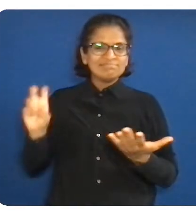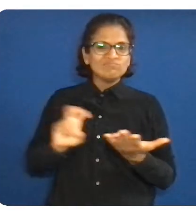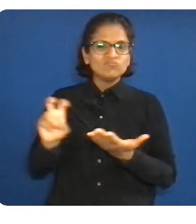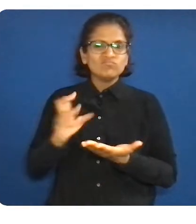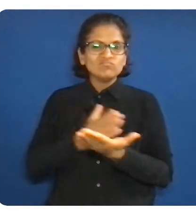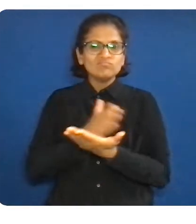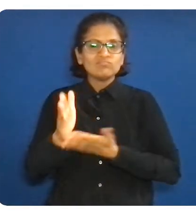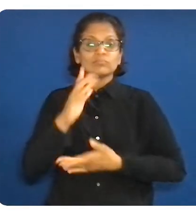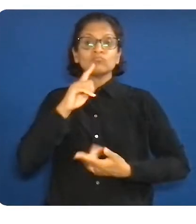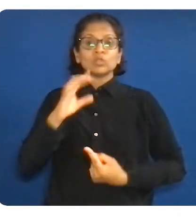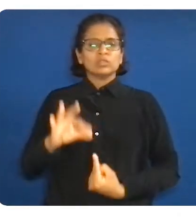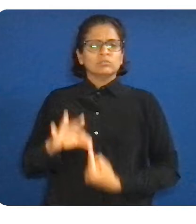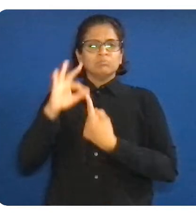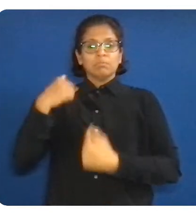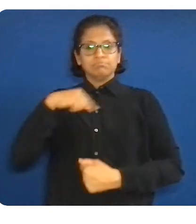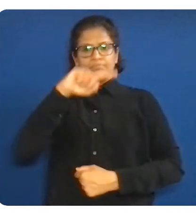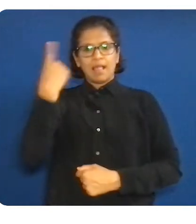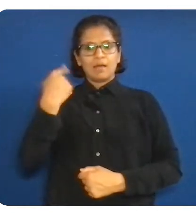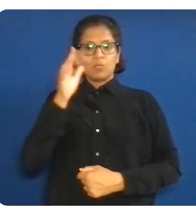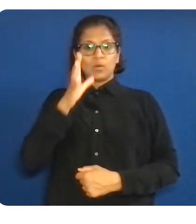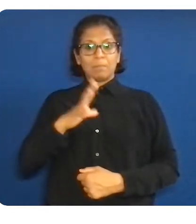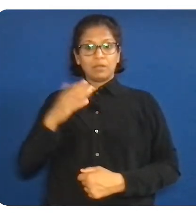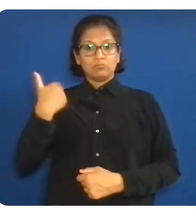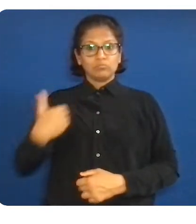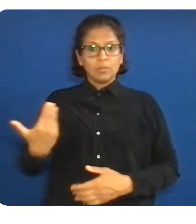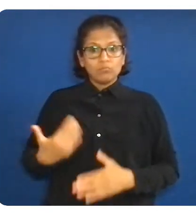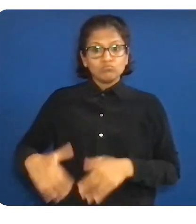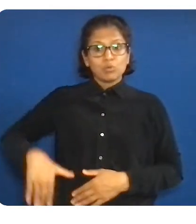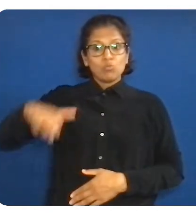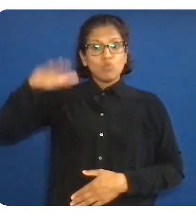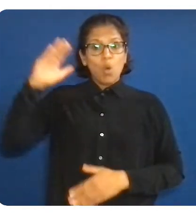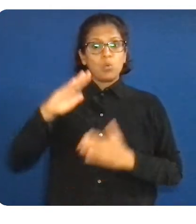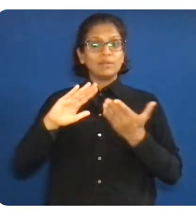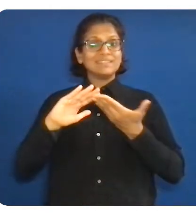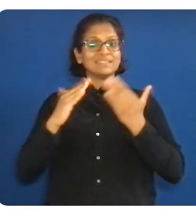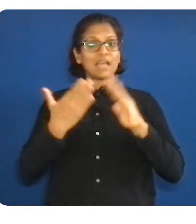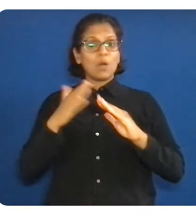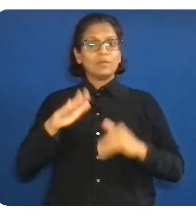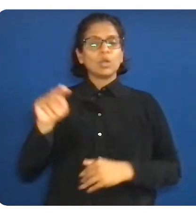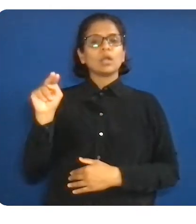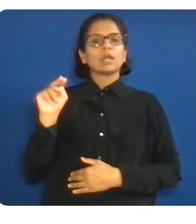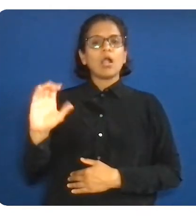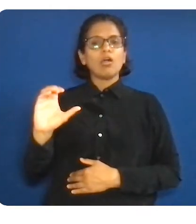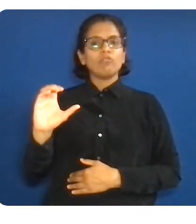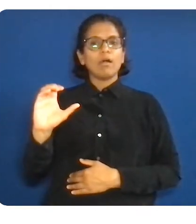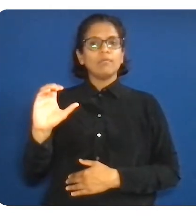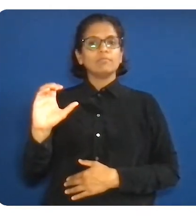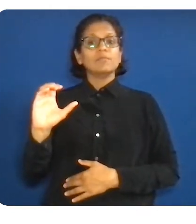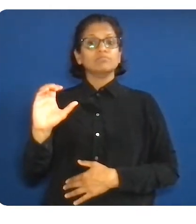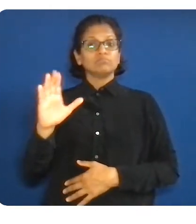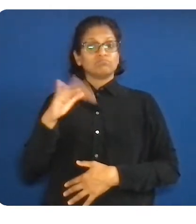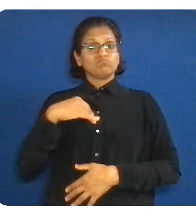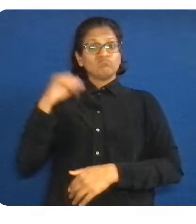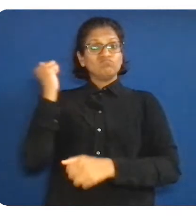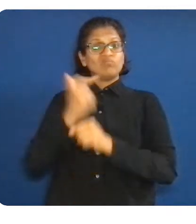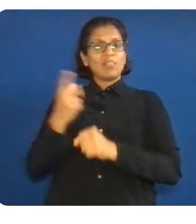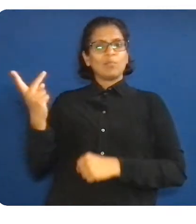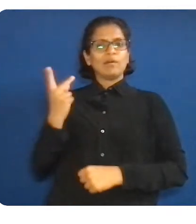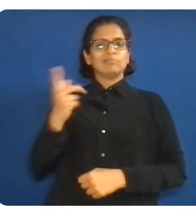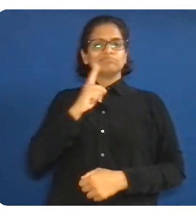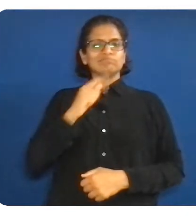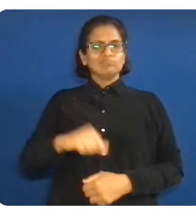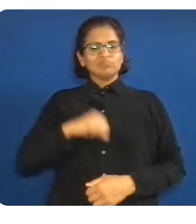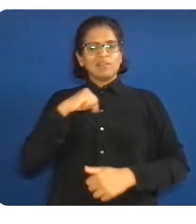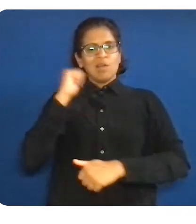up in a small town in North Carolina. My brother and I are proud alumni of HBCUs, and we were the